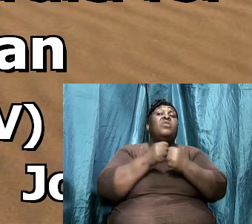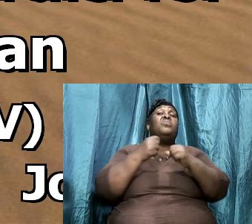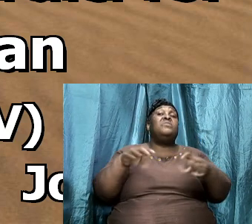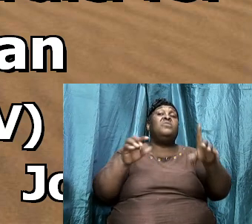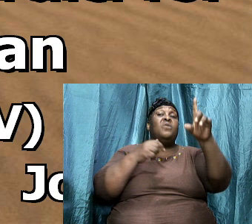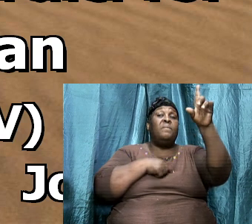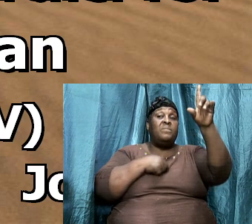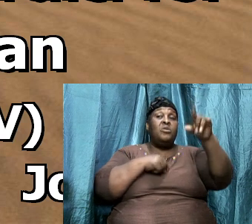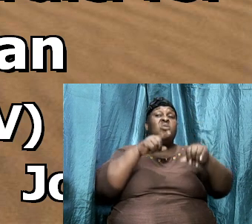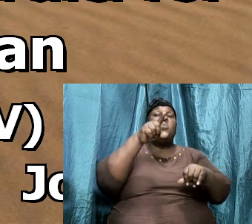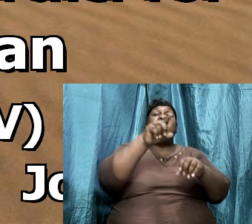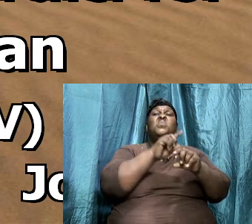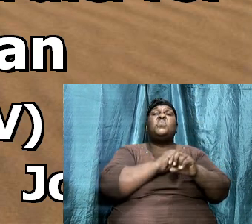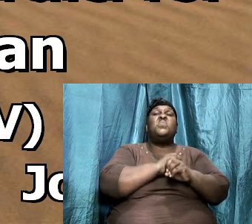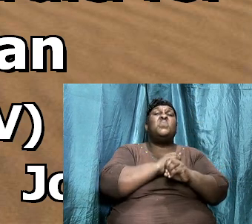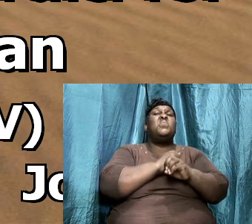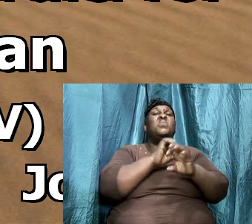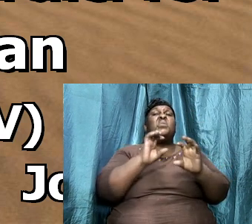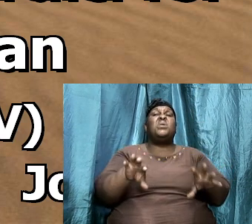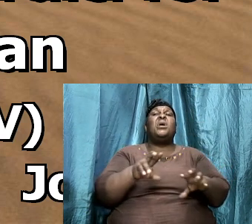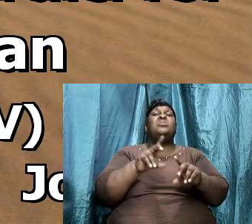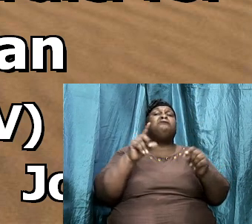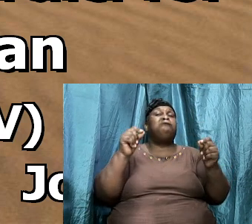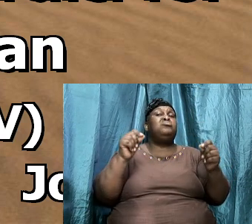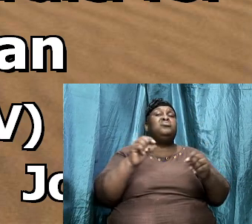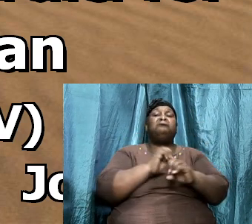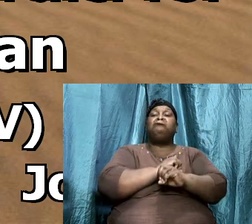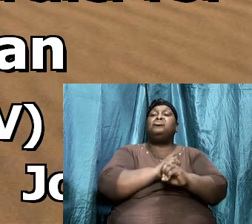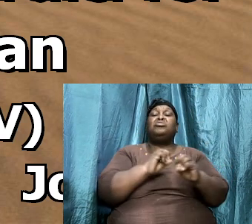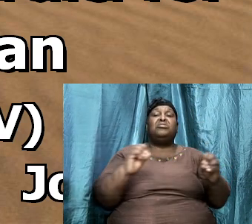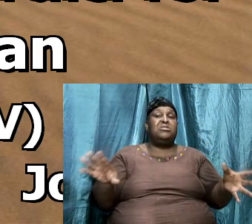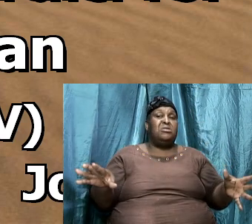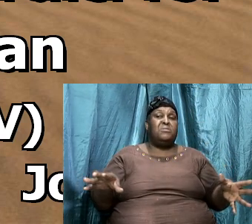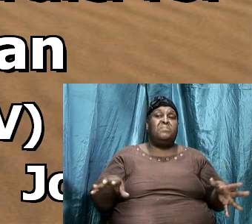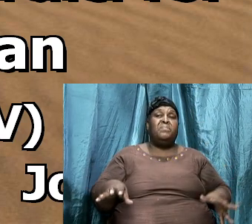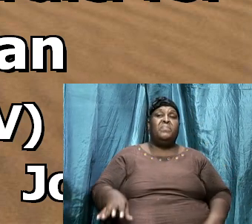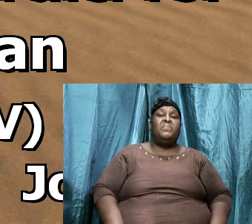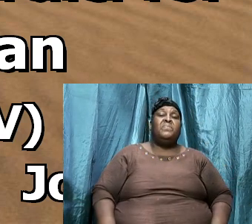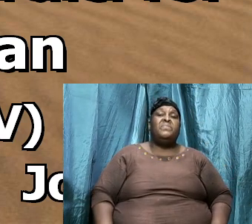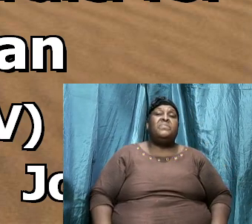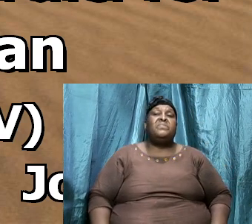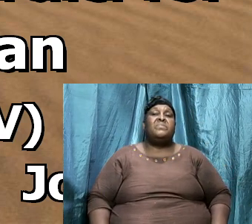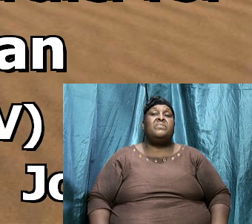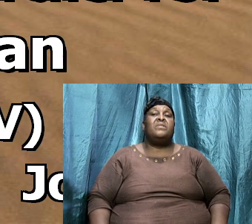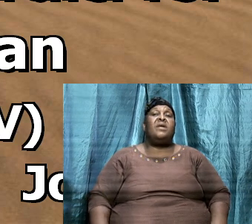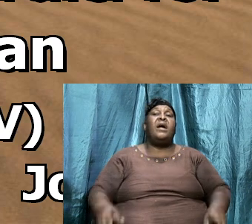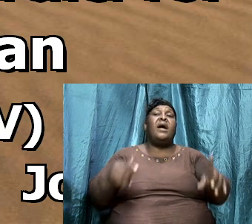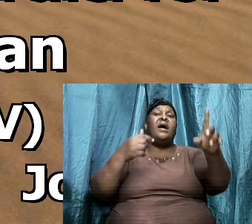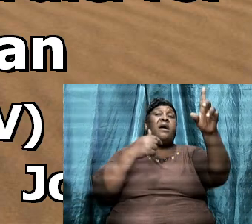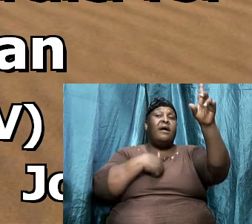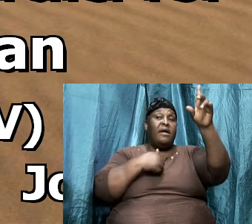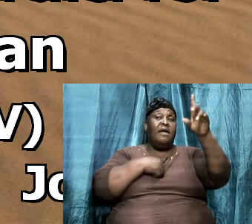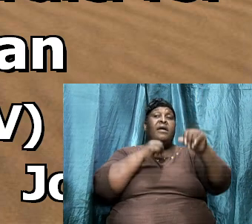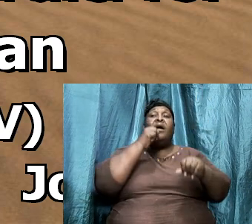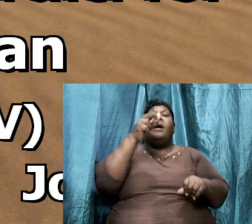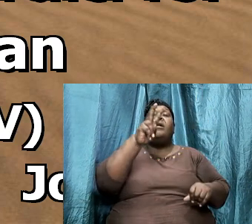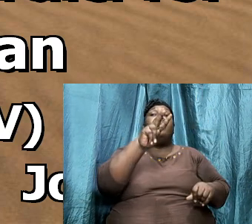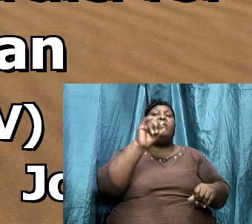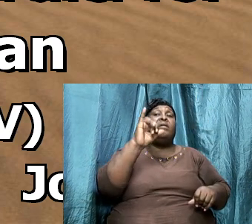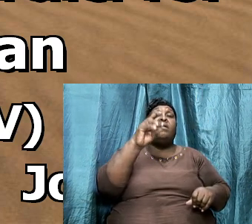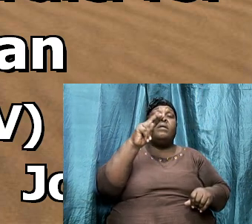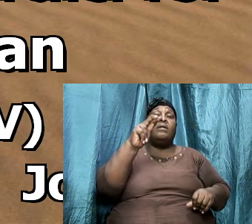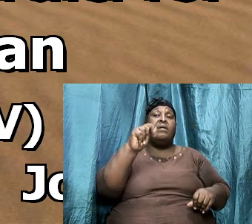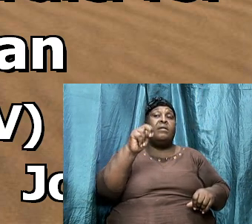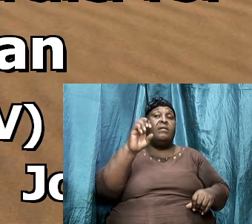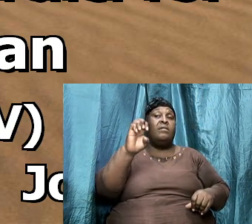he can do no hold on let me read this one again he said I am the vine and